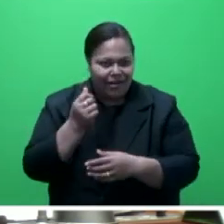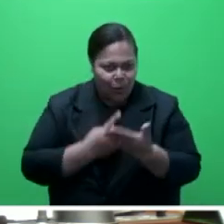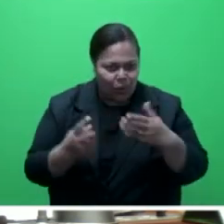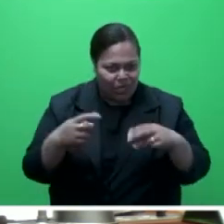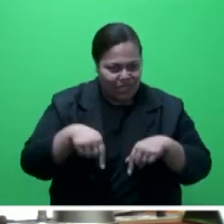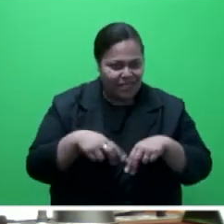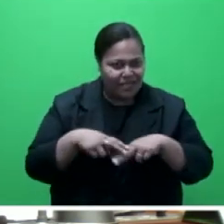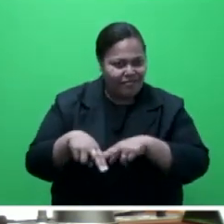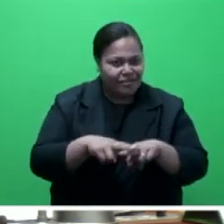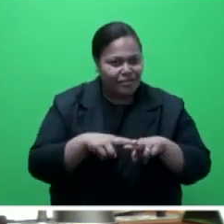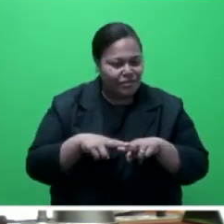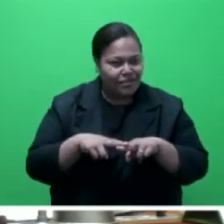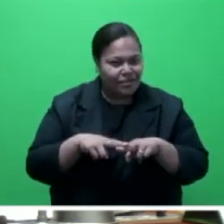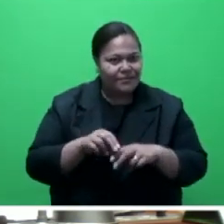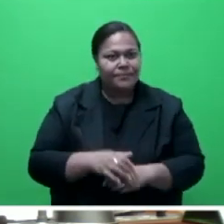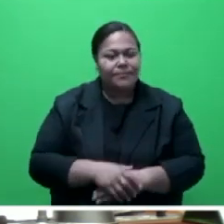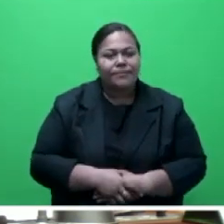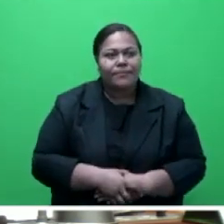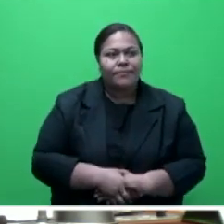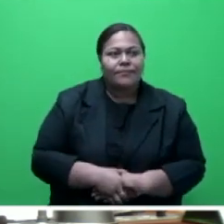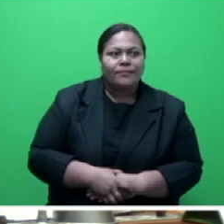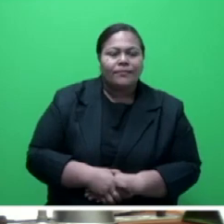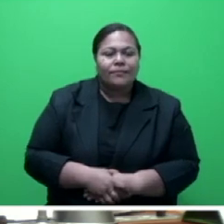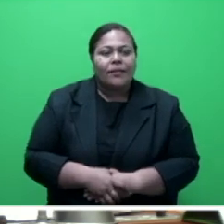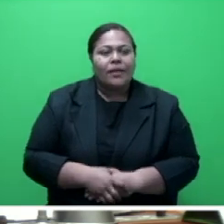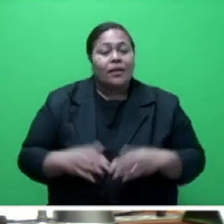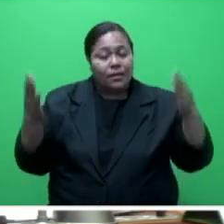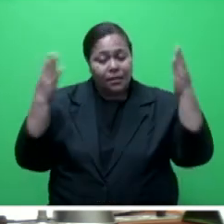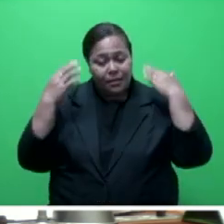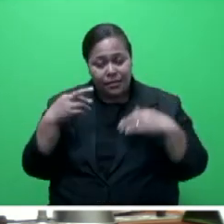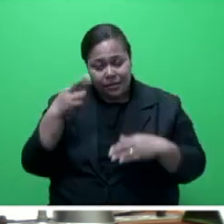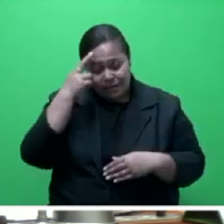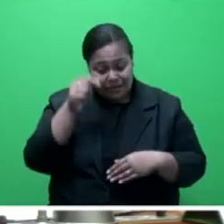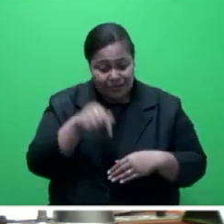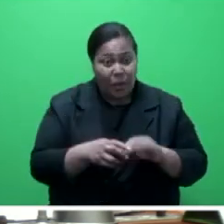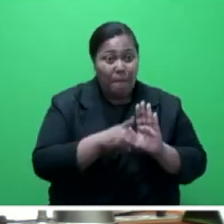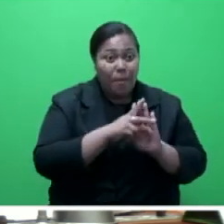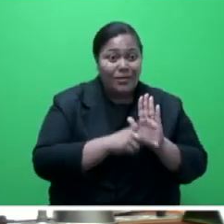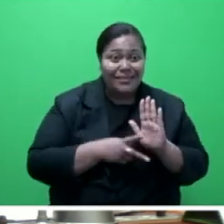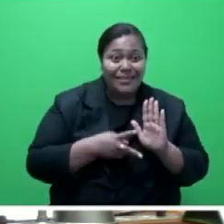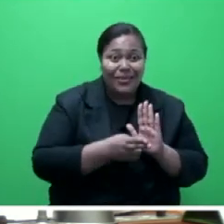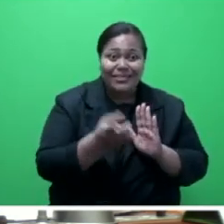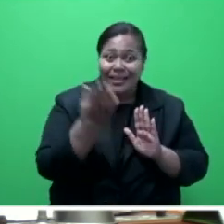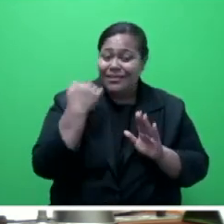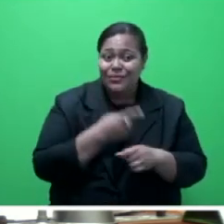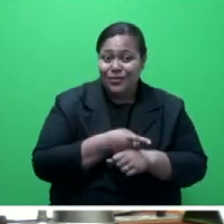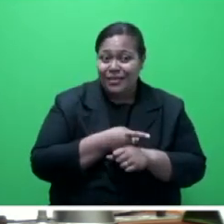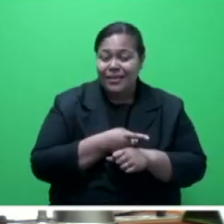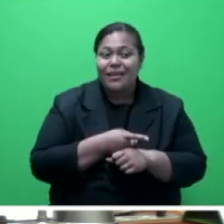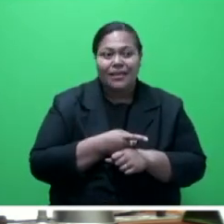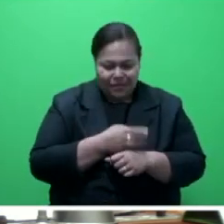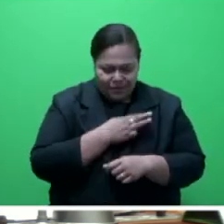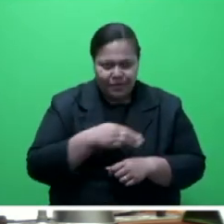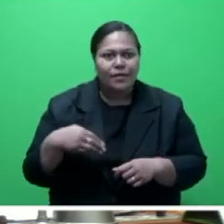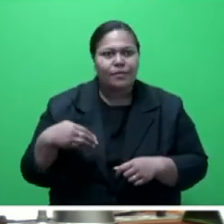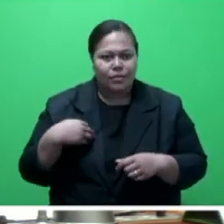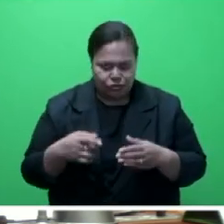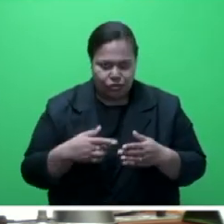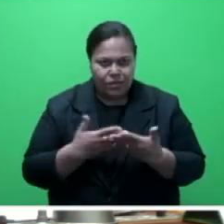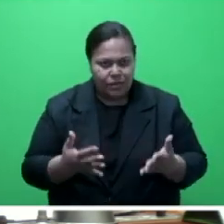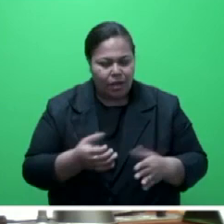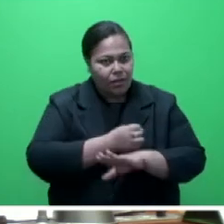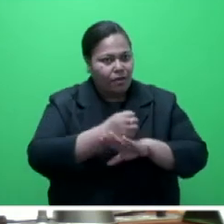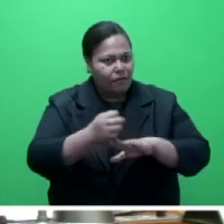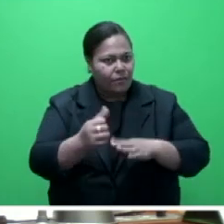endemic, only found in Fiji. Mr Speaker said, through this policy, the Ministry translates the government's environment and biodiversity target into